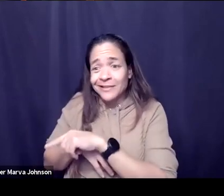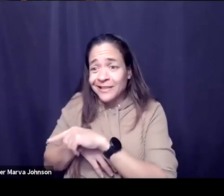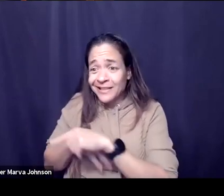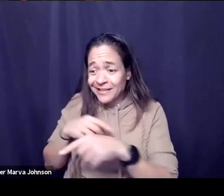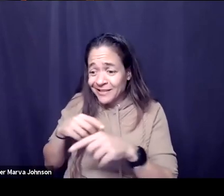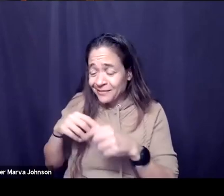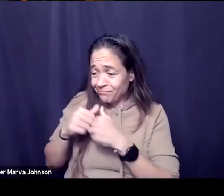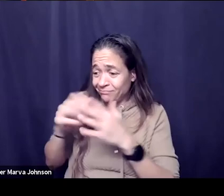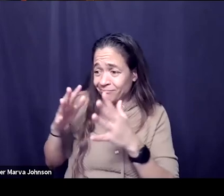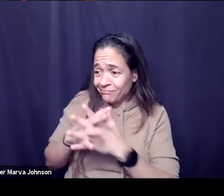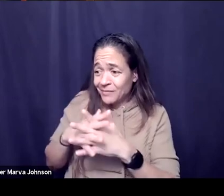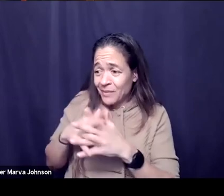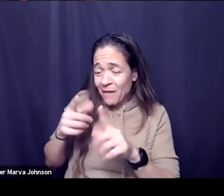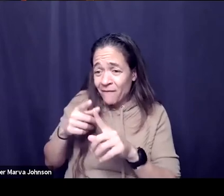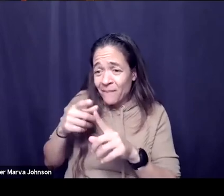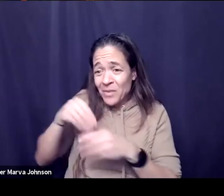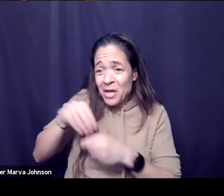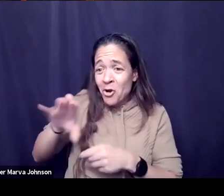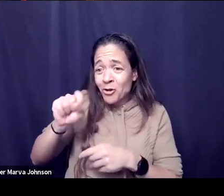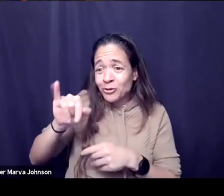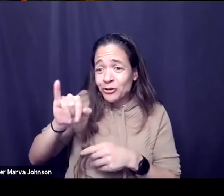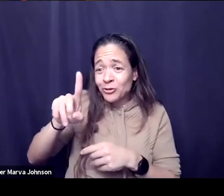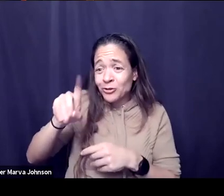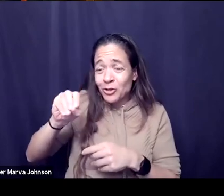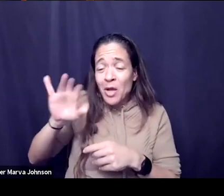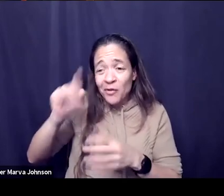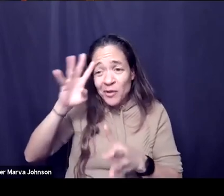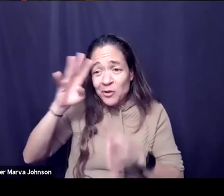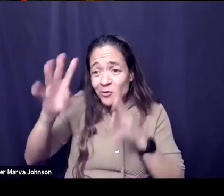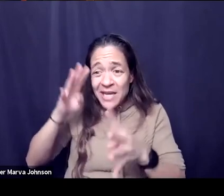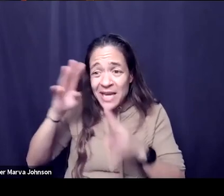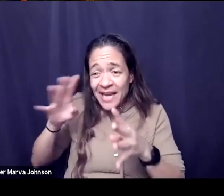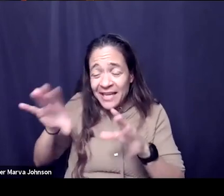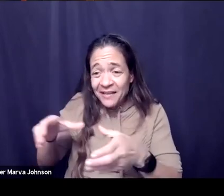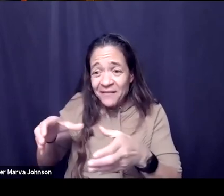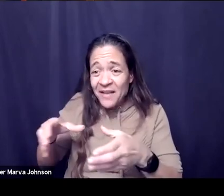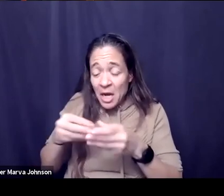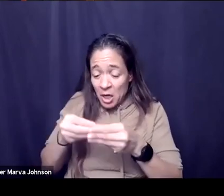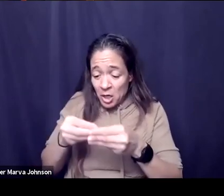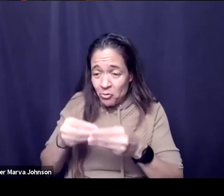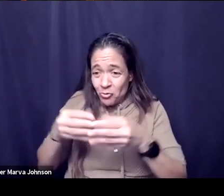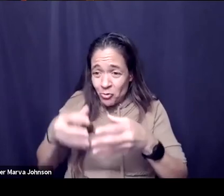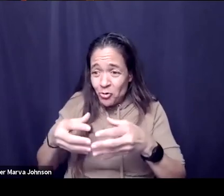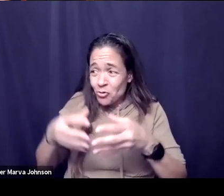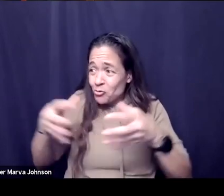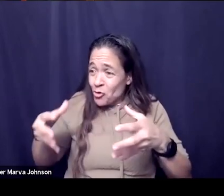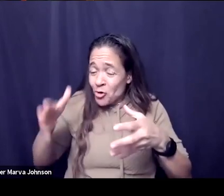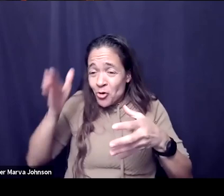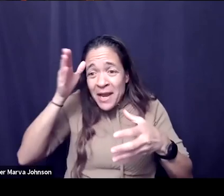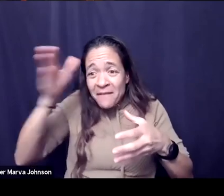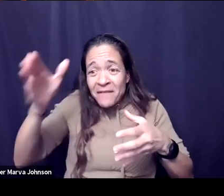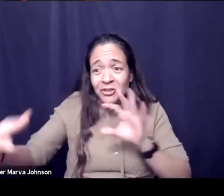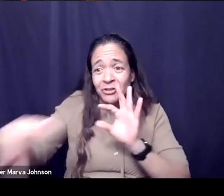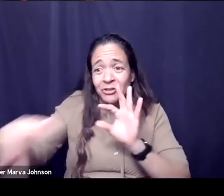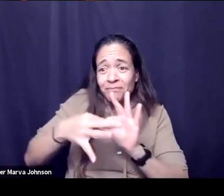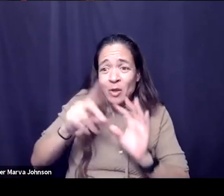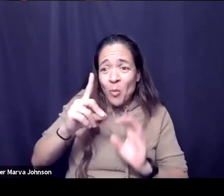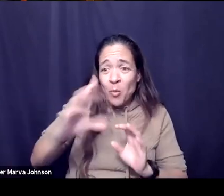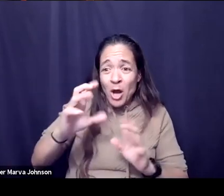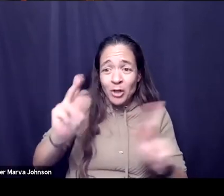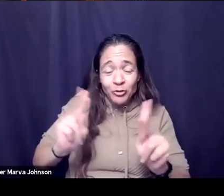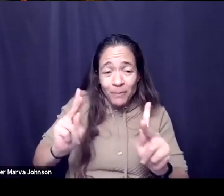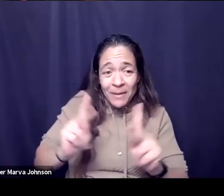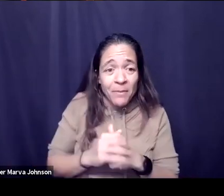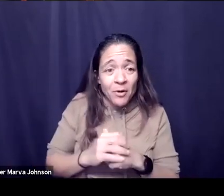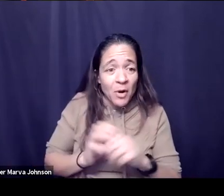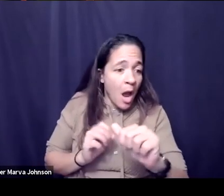out of her studio space in new york and it grew and it grew and eventually had hundreds of people attending and there was like another city or two